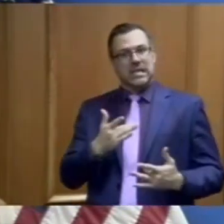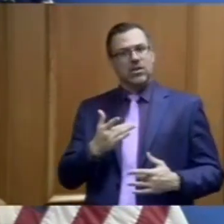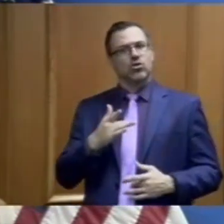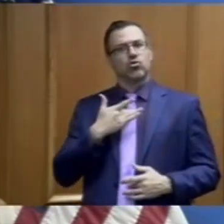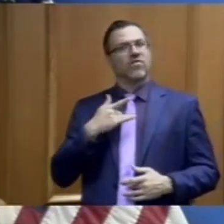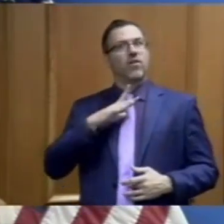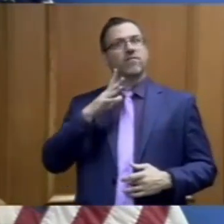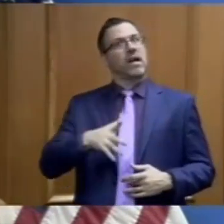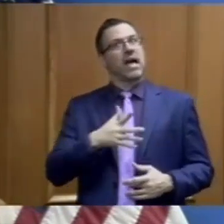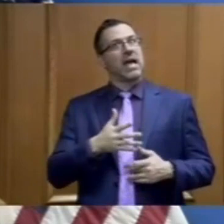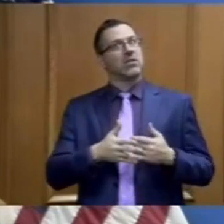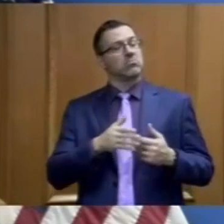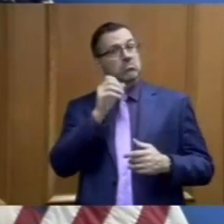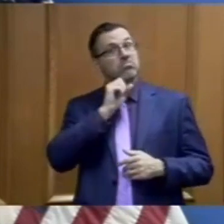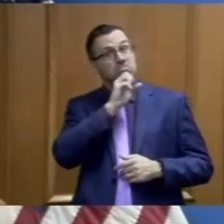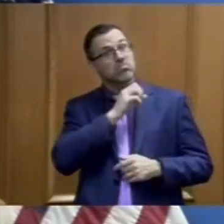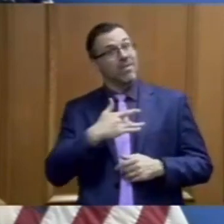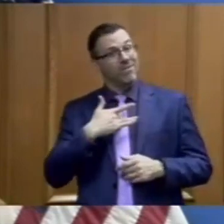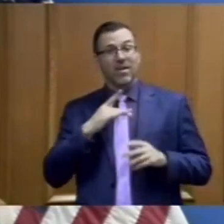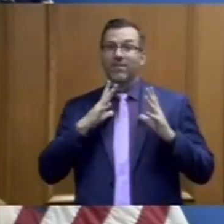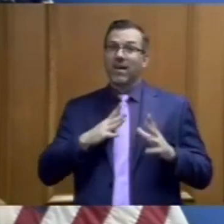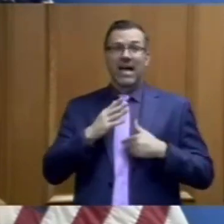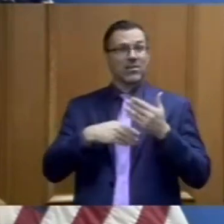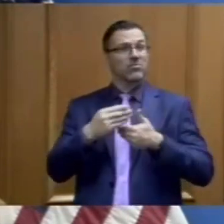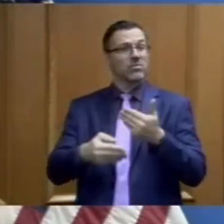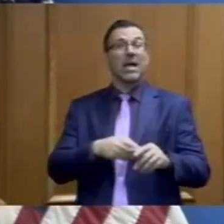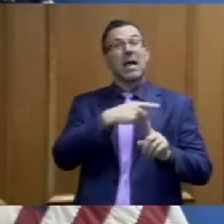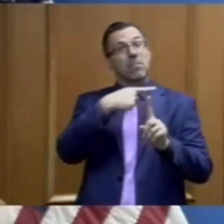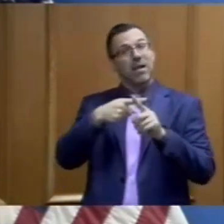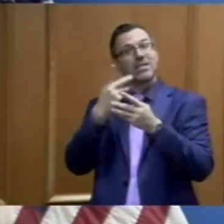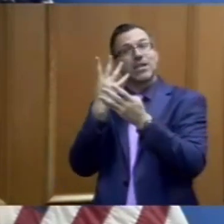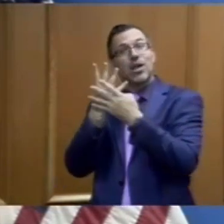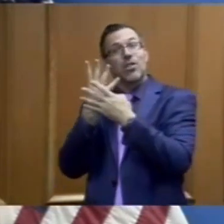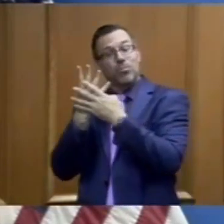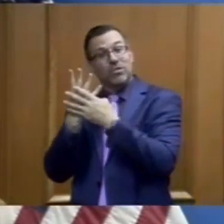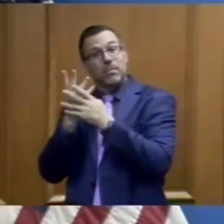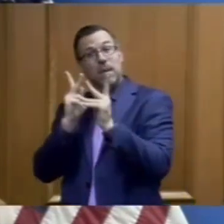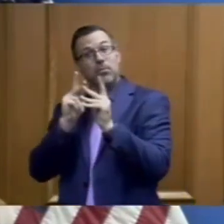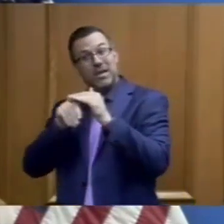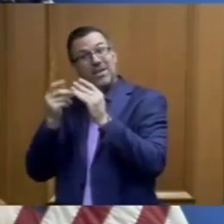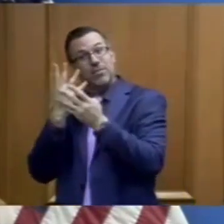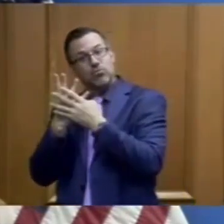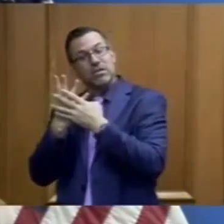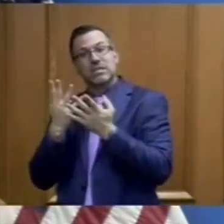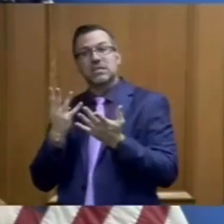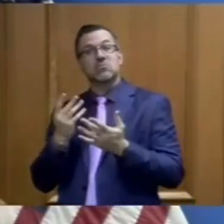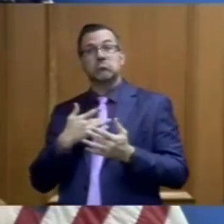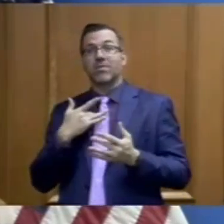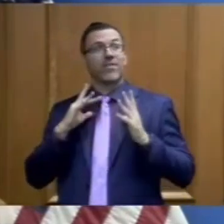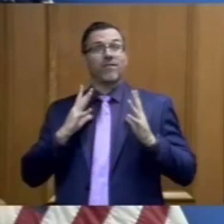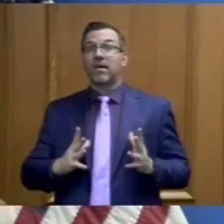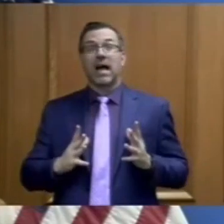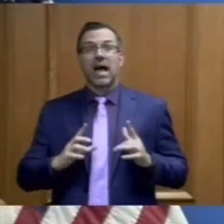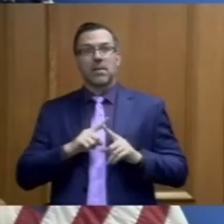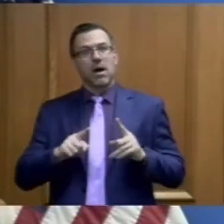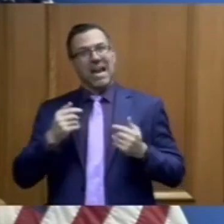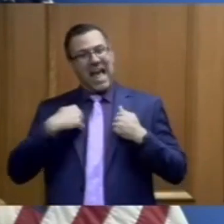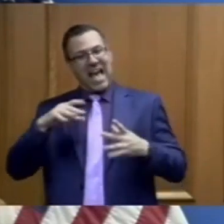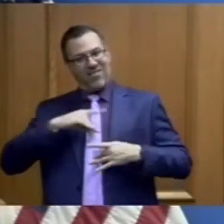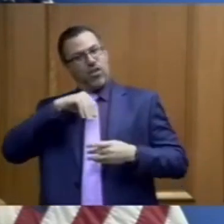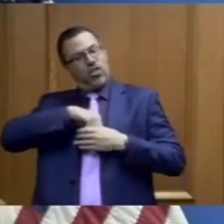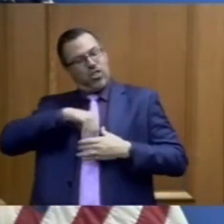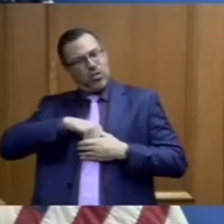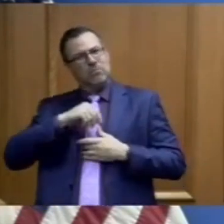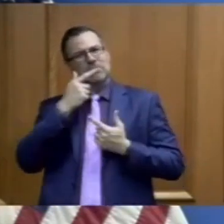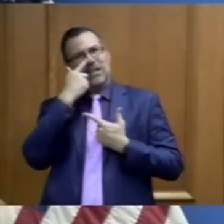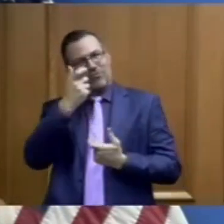Quite frankly, we're learning that our prison population has a higher asymptomatic rate than we thought. That is helping us learn